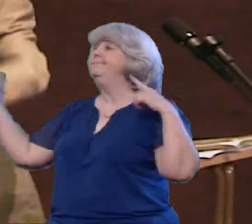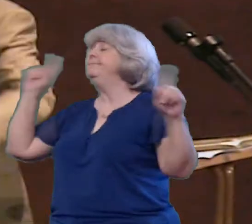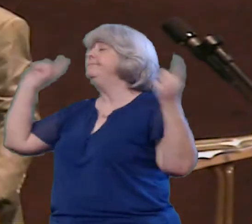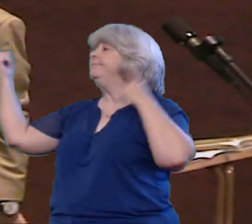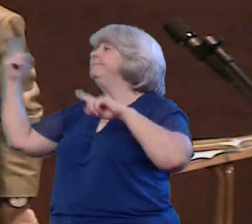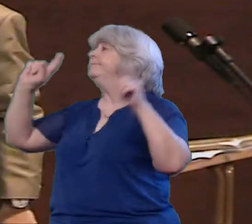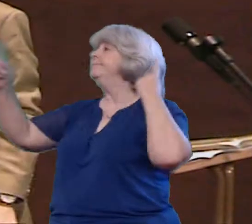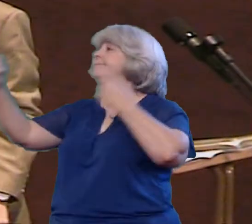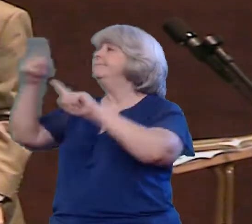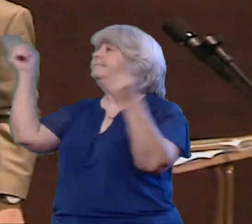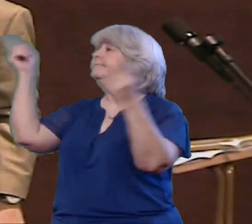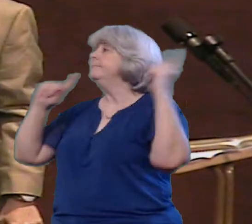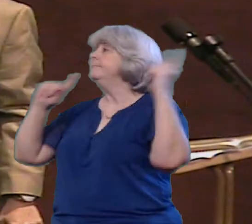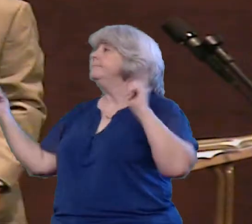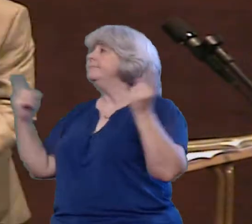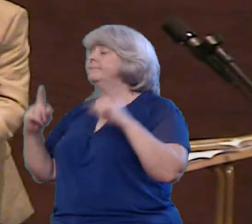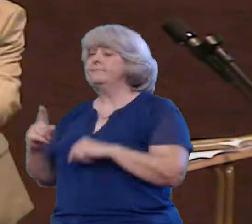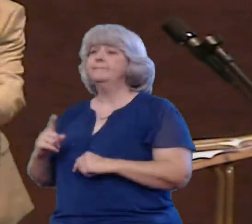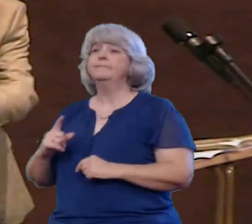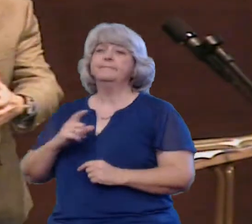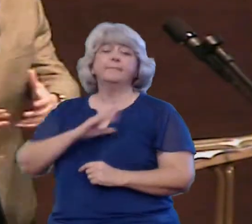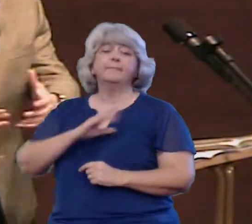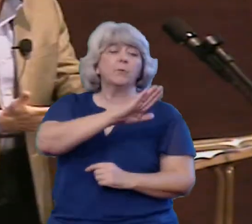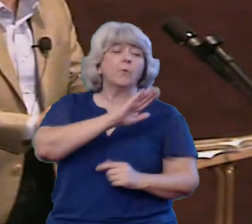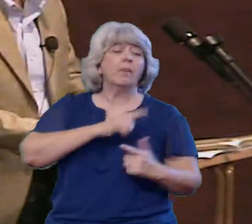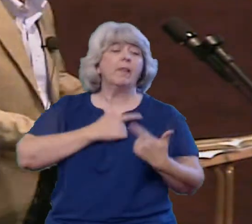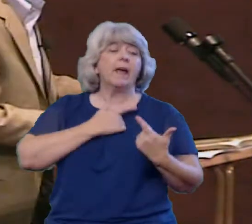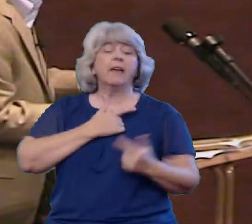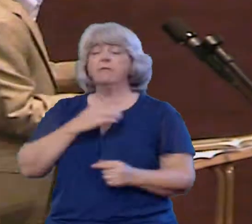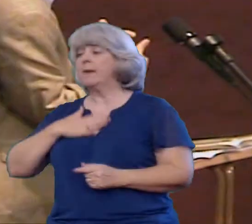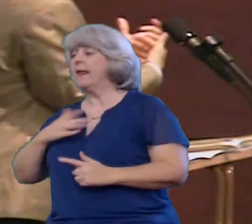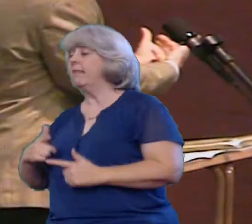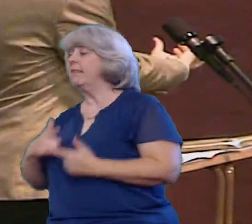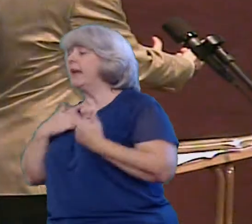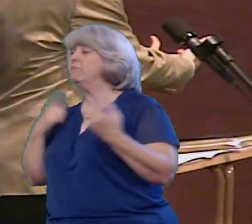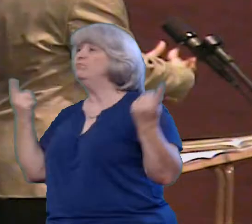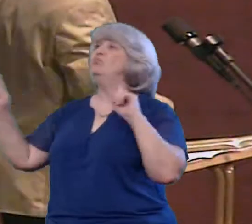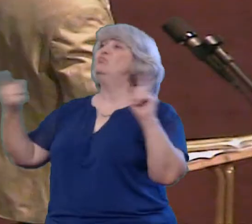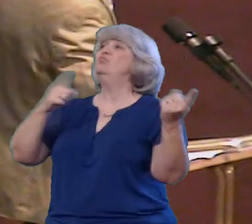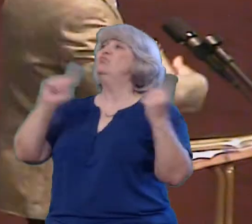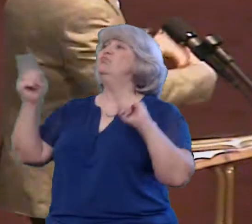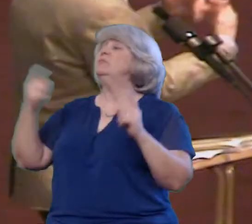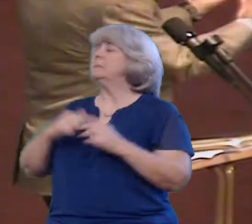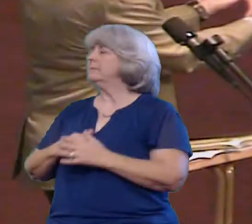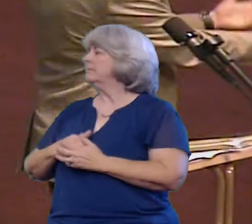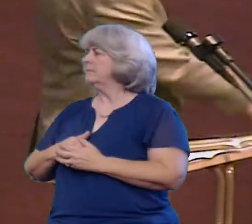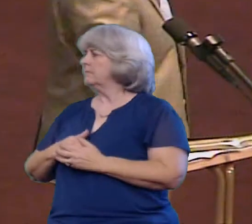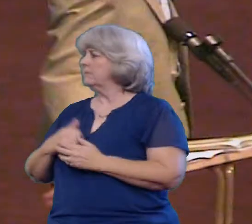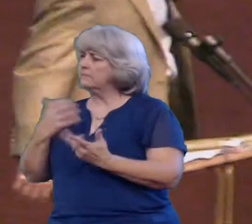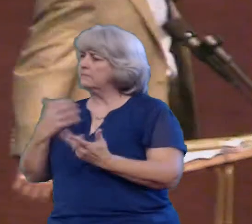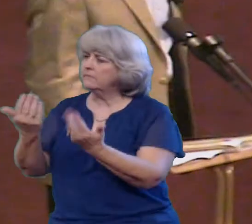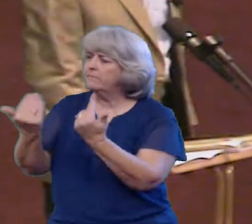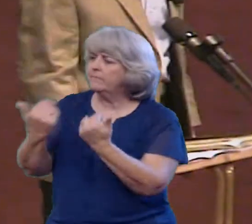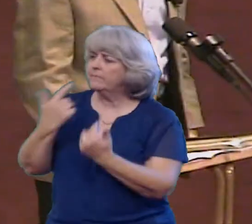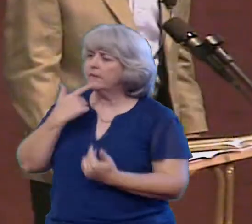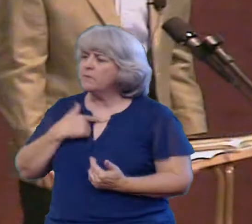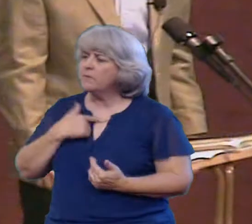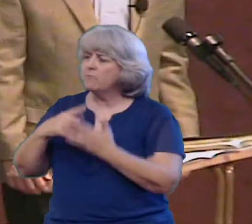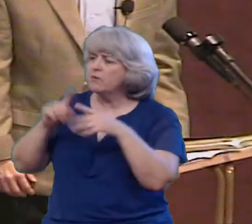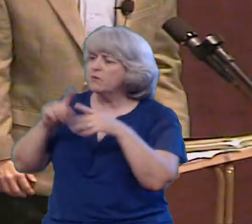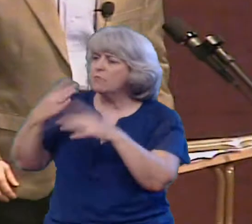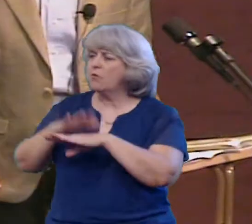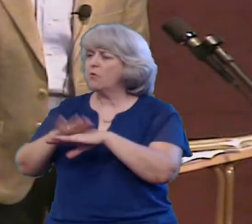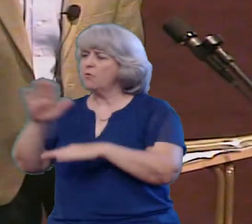separate places That we want to know how their day is That we want to know what their struggles are That we want to know what their happiness